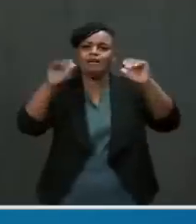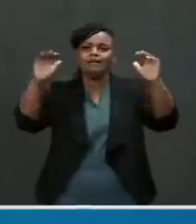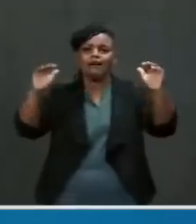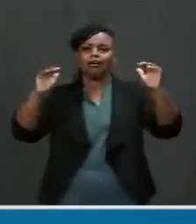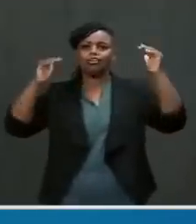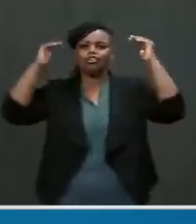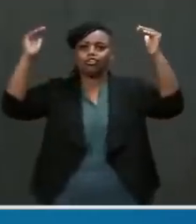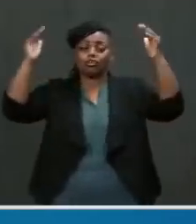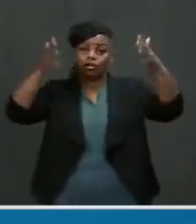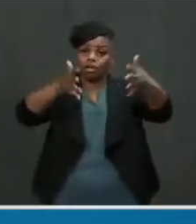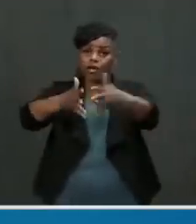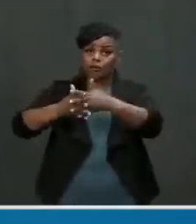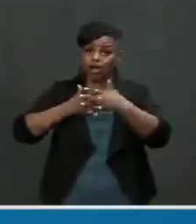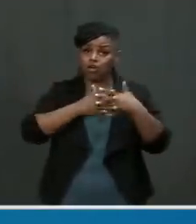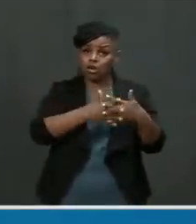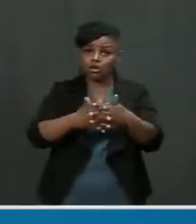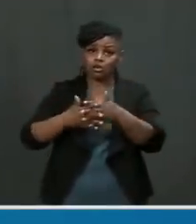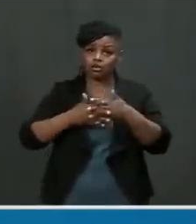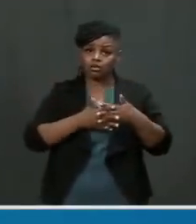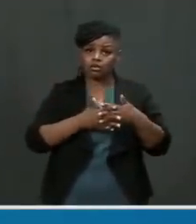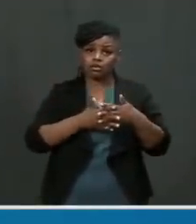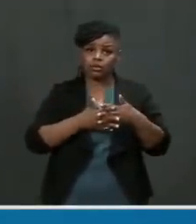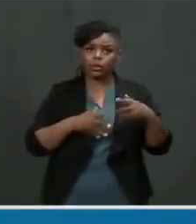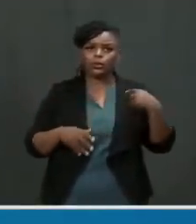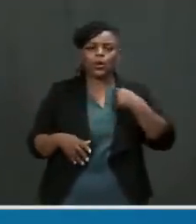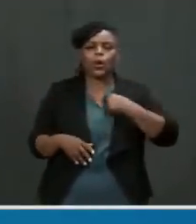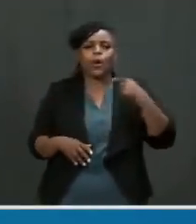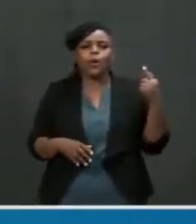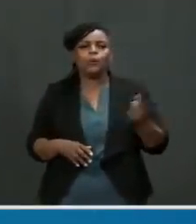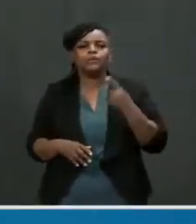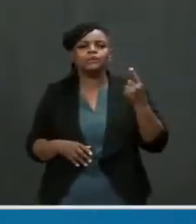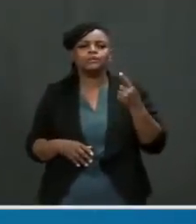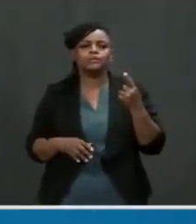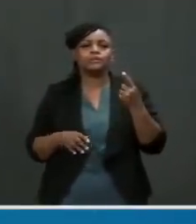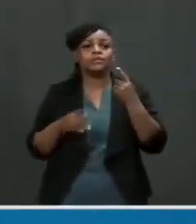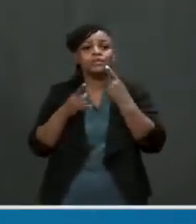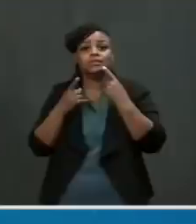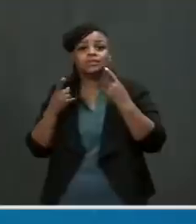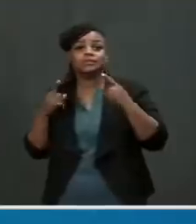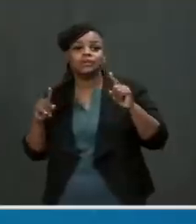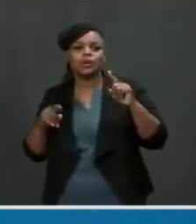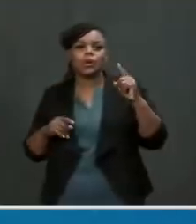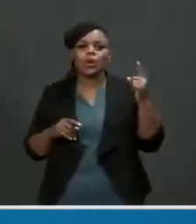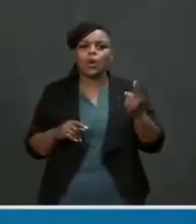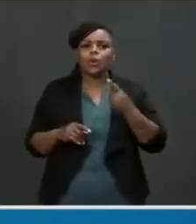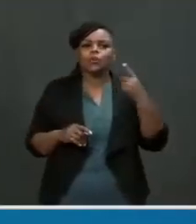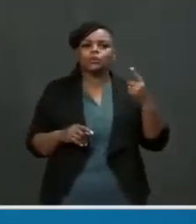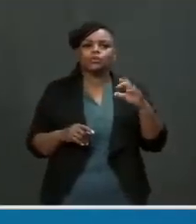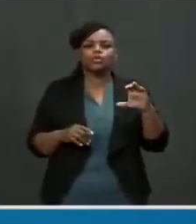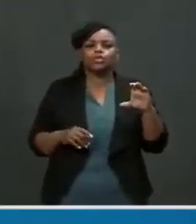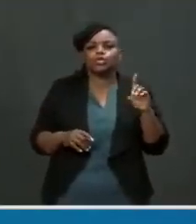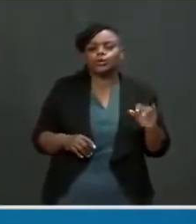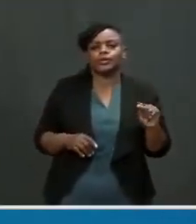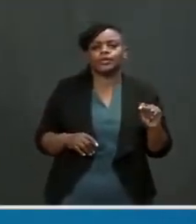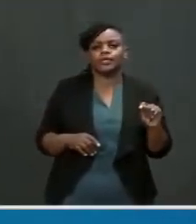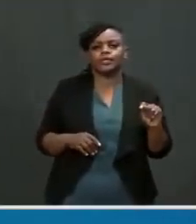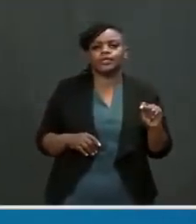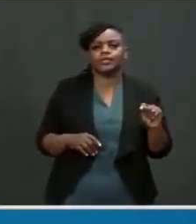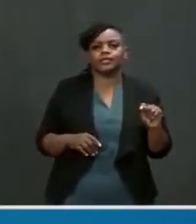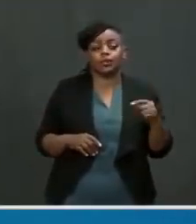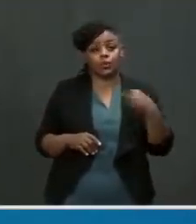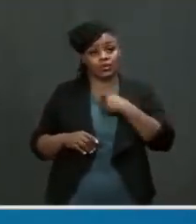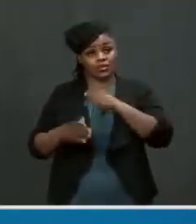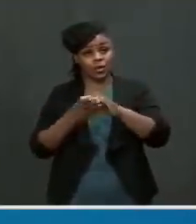aspiration is such that we always jump for it. And we do it. We said we were going to go to the moon and then we